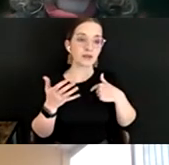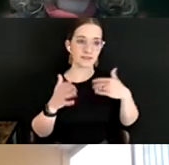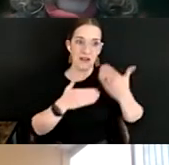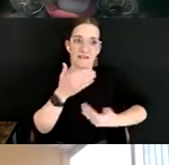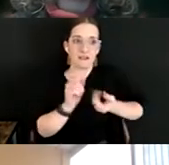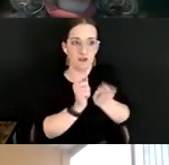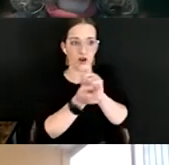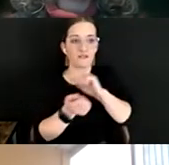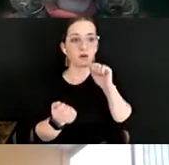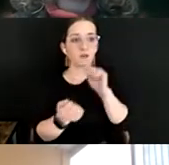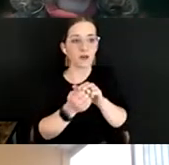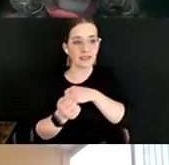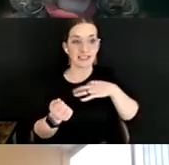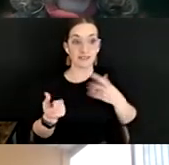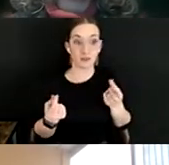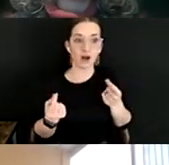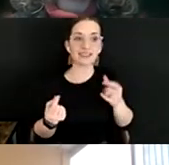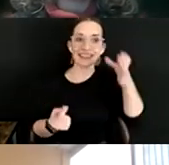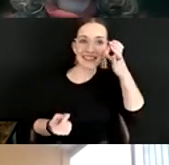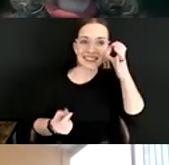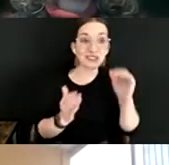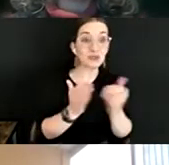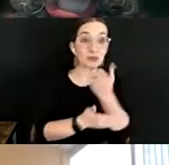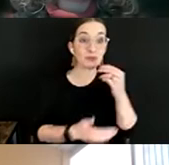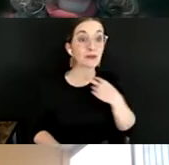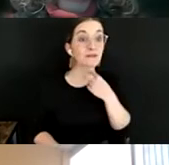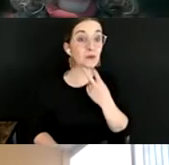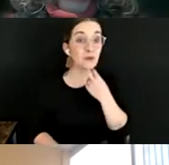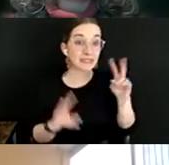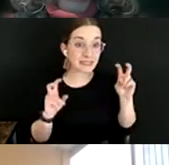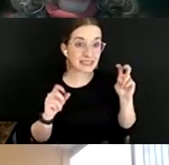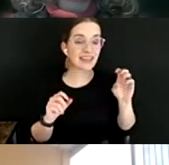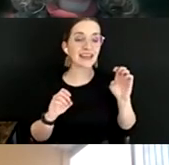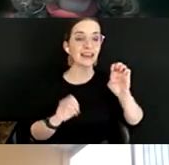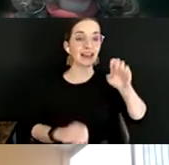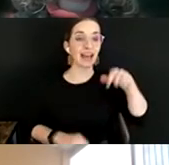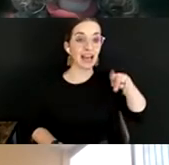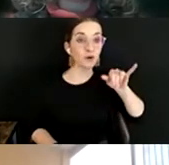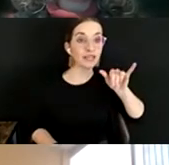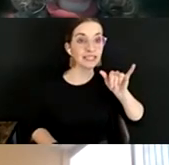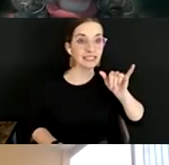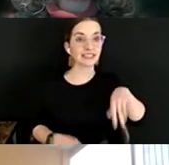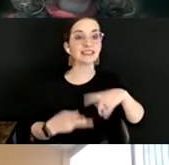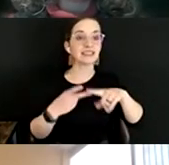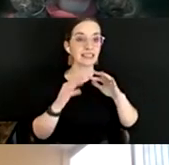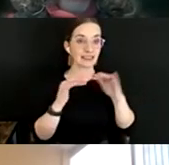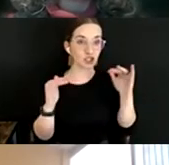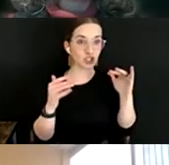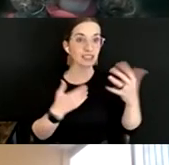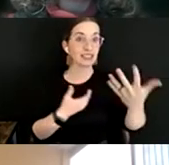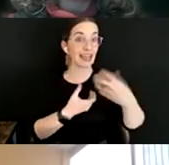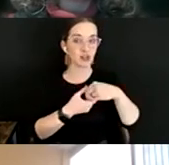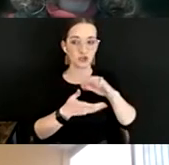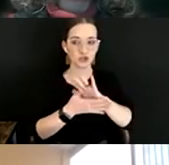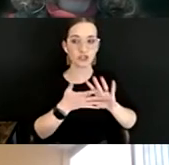listening to new voices. Equity, diversity, inclusion has never been more important. It's always been an important thing to our industry